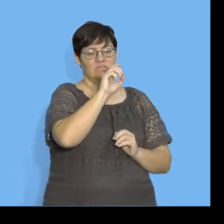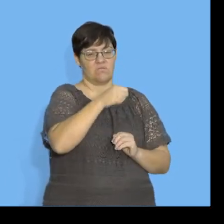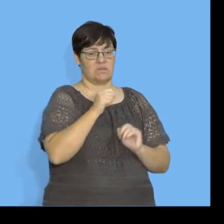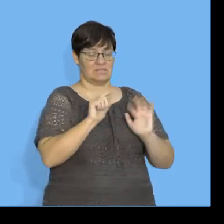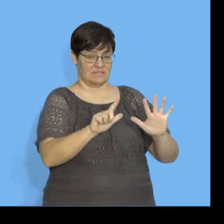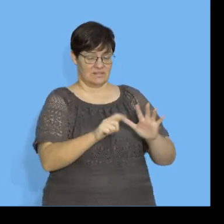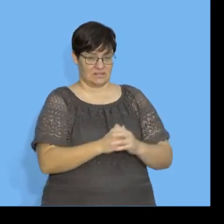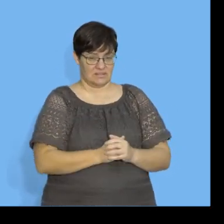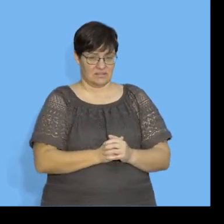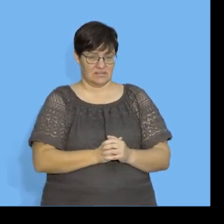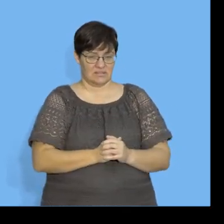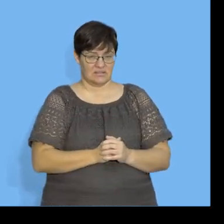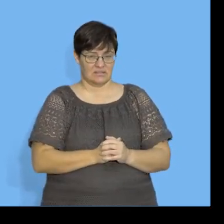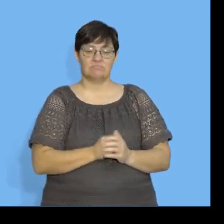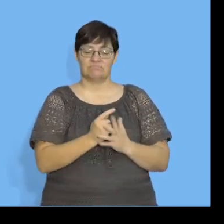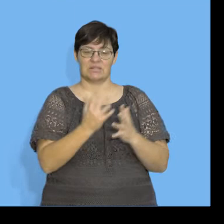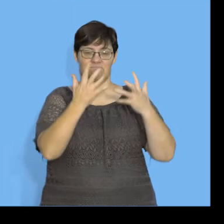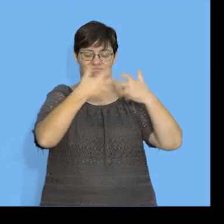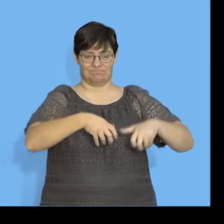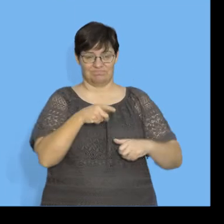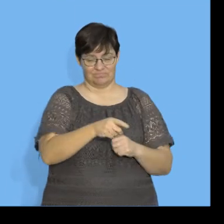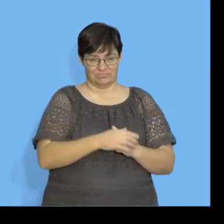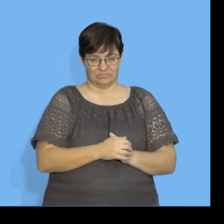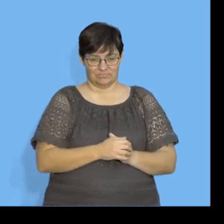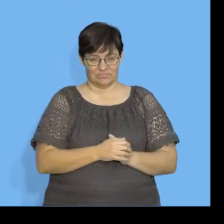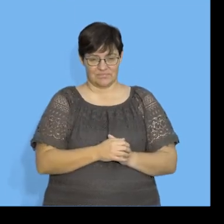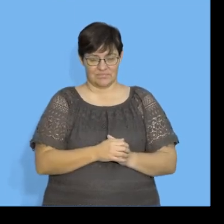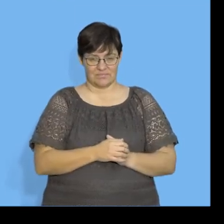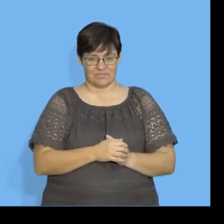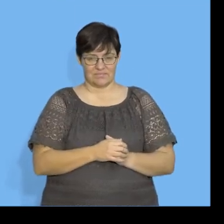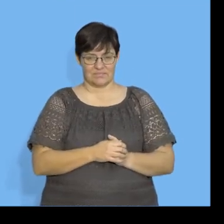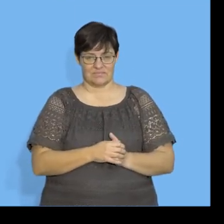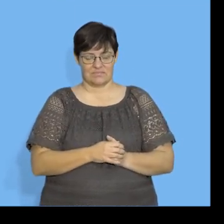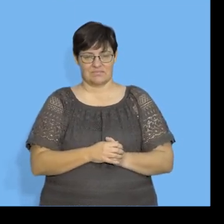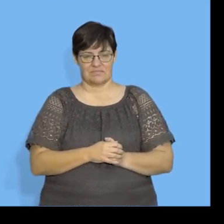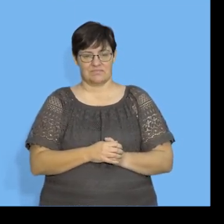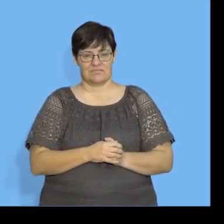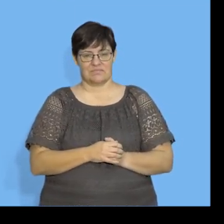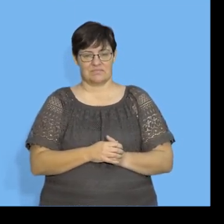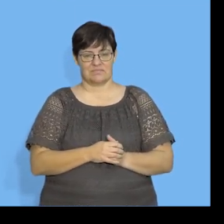0.7. That's the correlation coefficient. Okay.